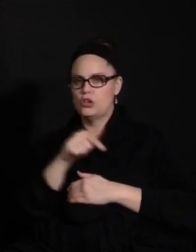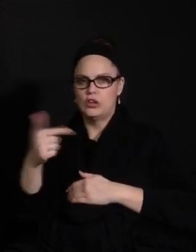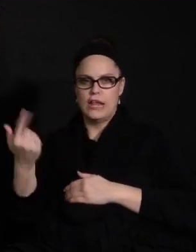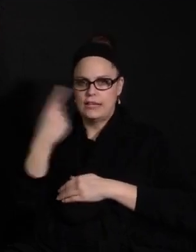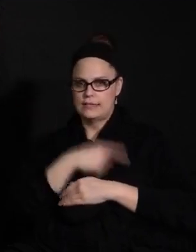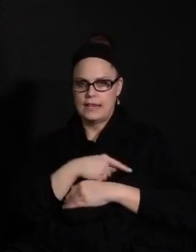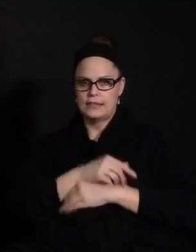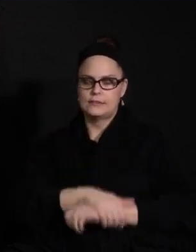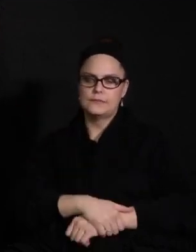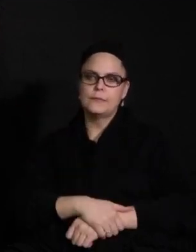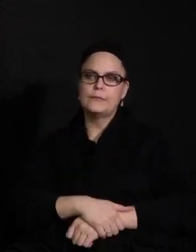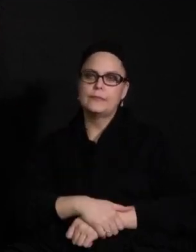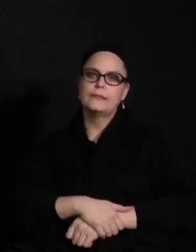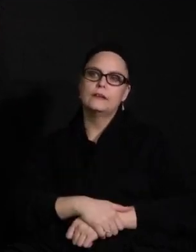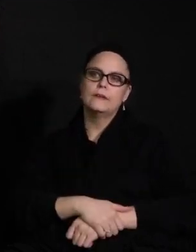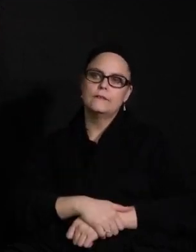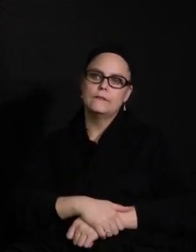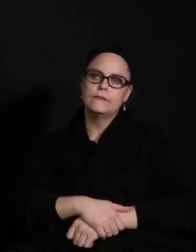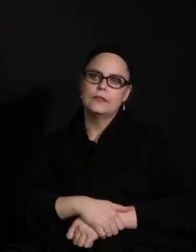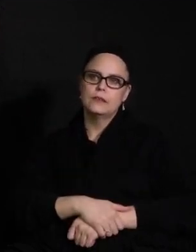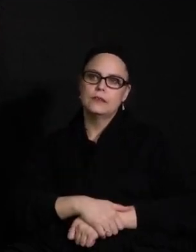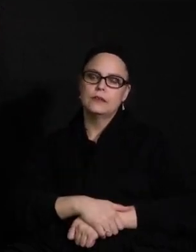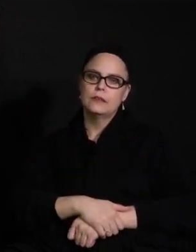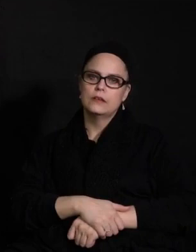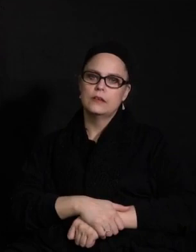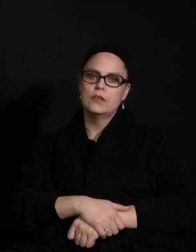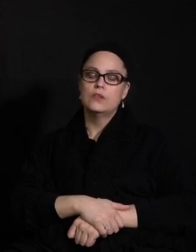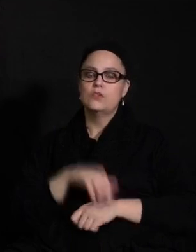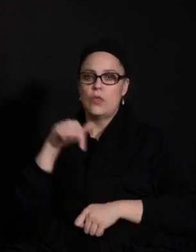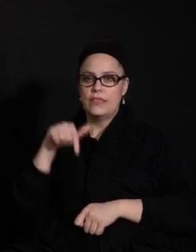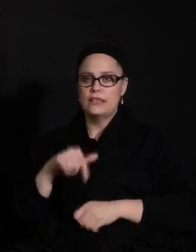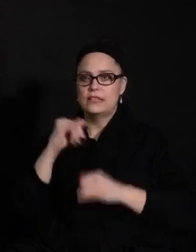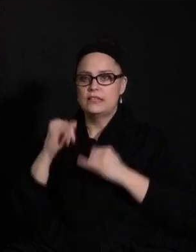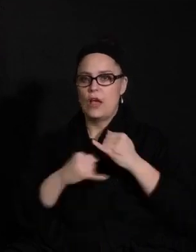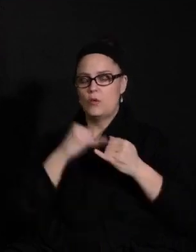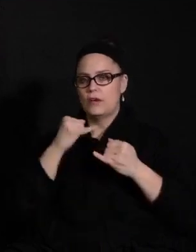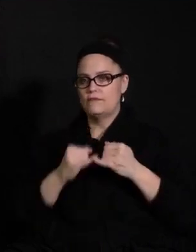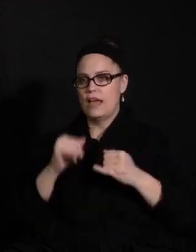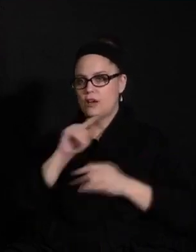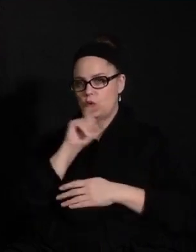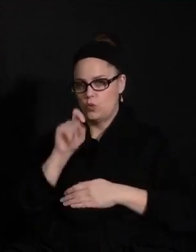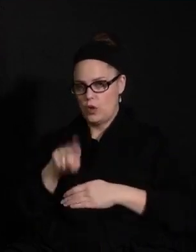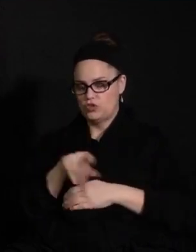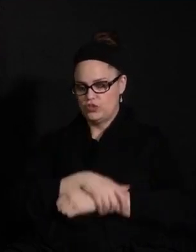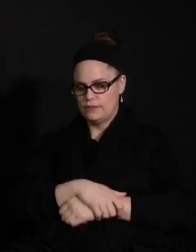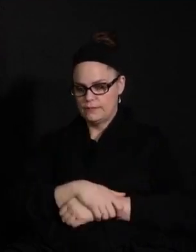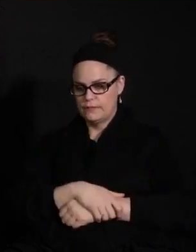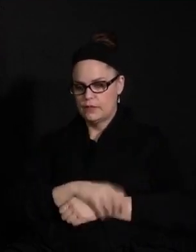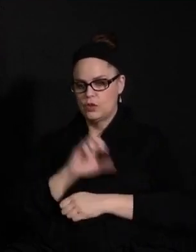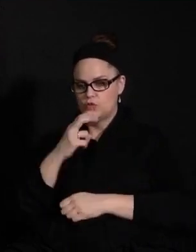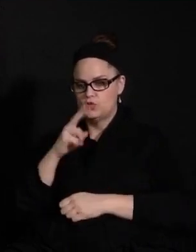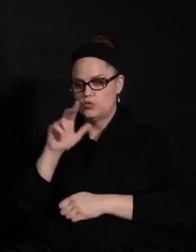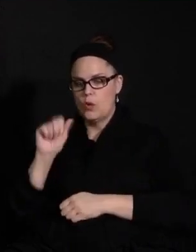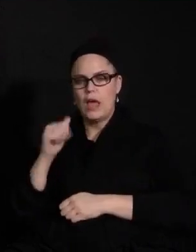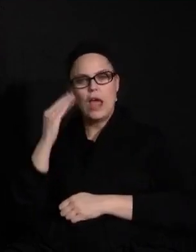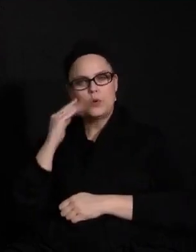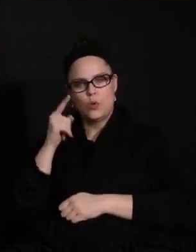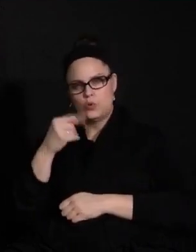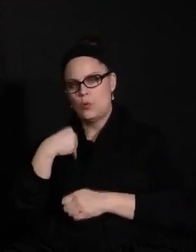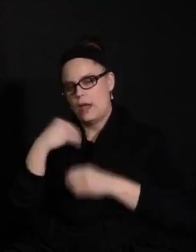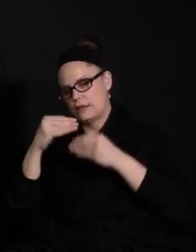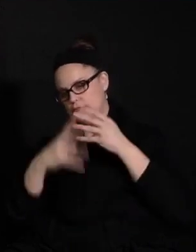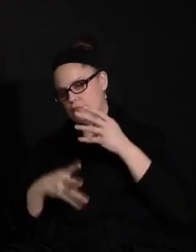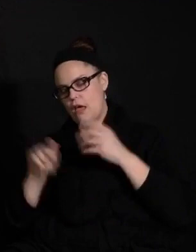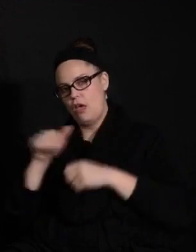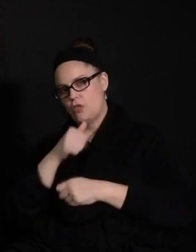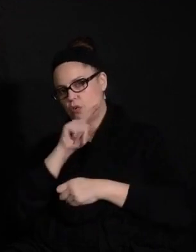come in. Great. Thank you so much, Hanson. This is going to be our final question, everyone. I should say, Chua, I know you had some other questions as